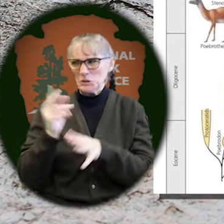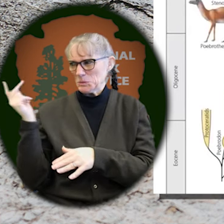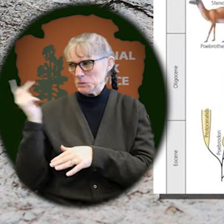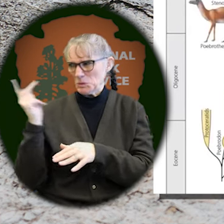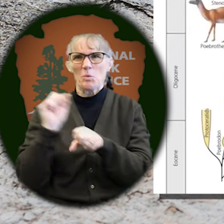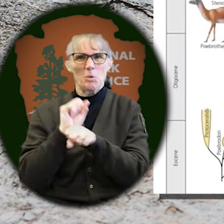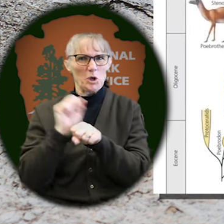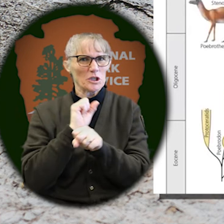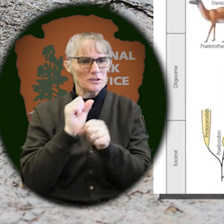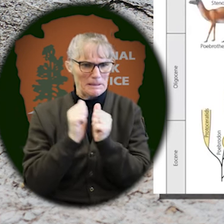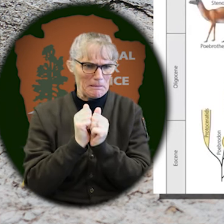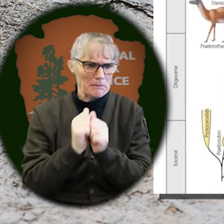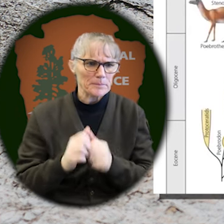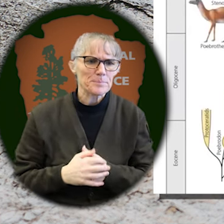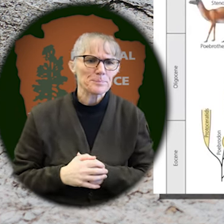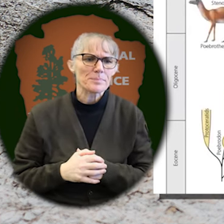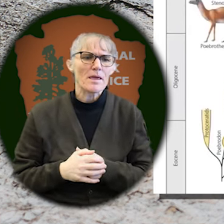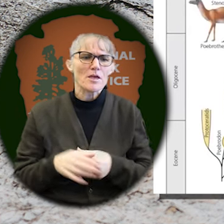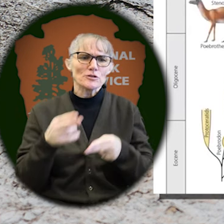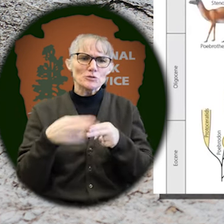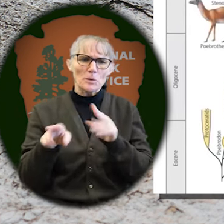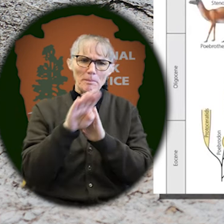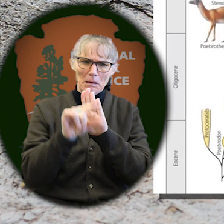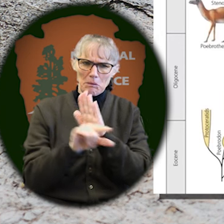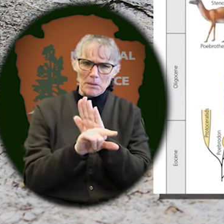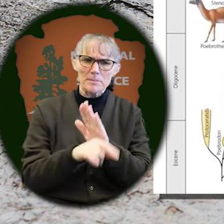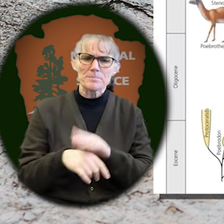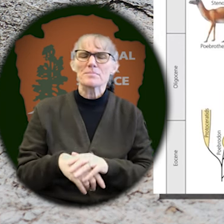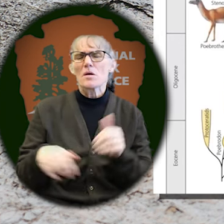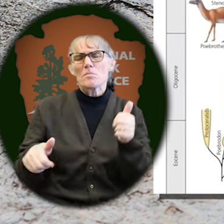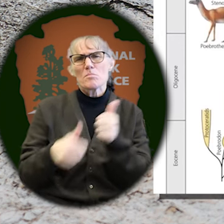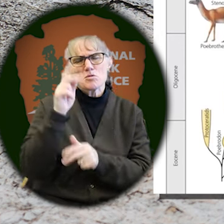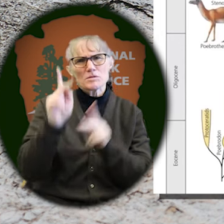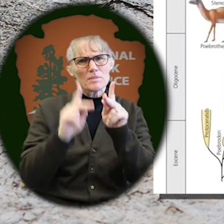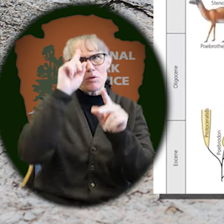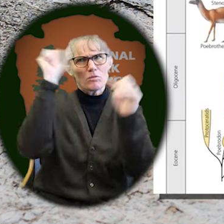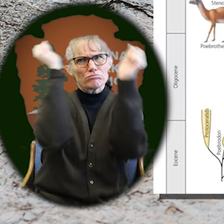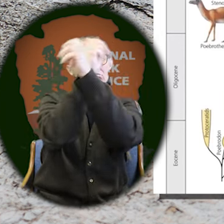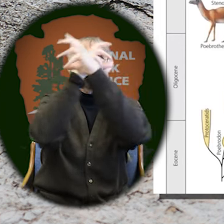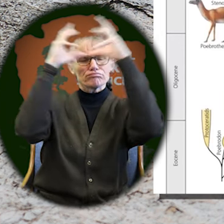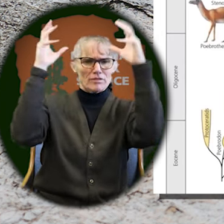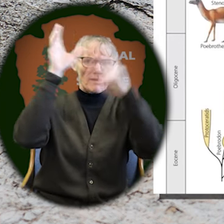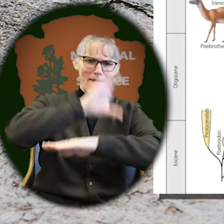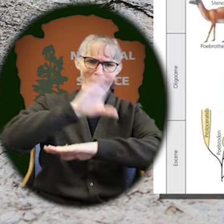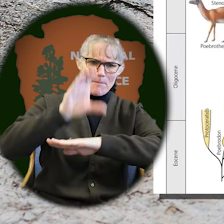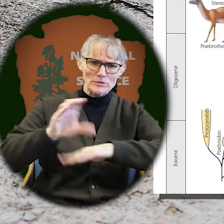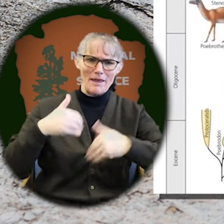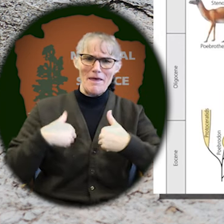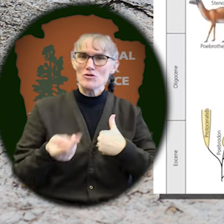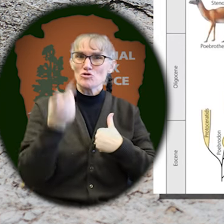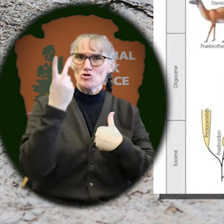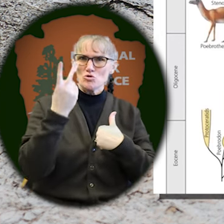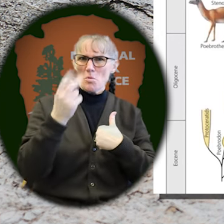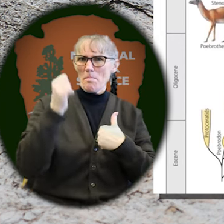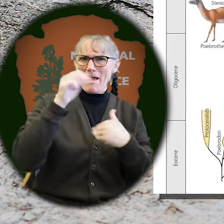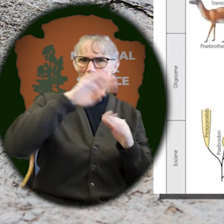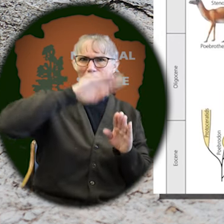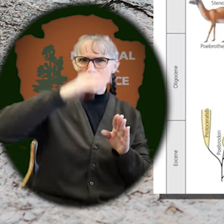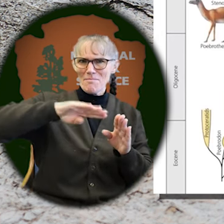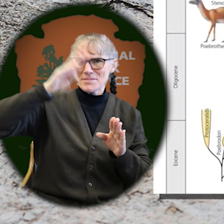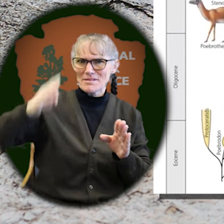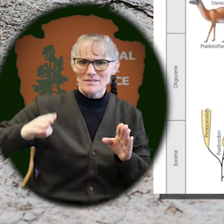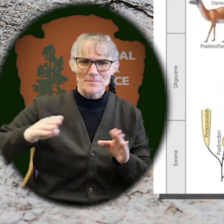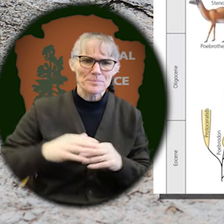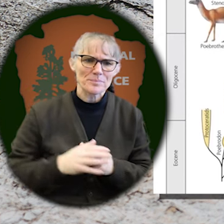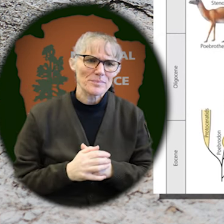And just to give you a little brief background, most people think of camels as two humps. But this